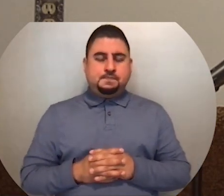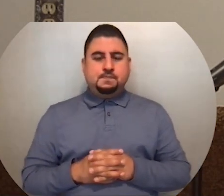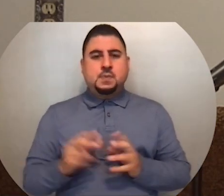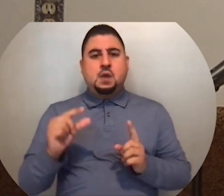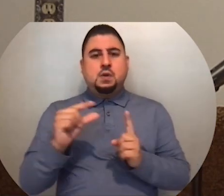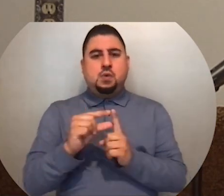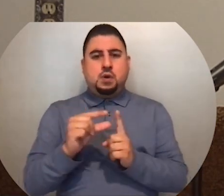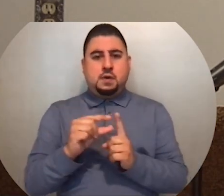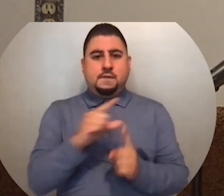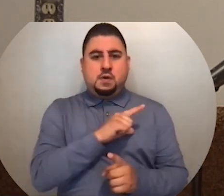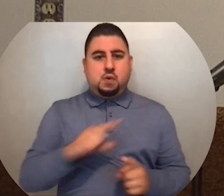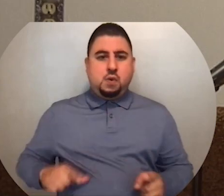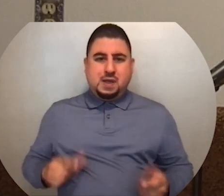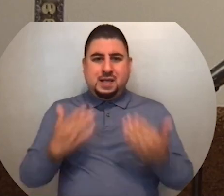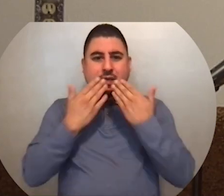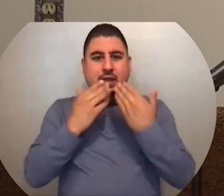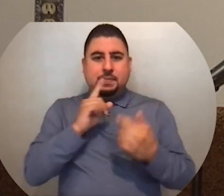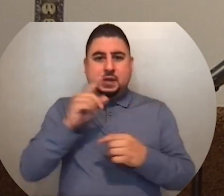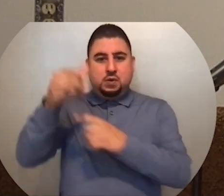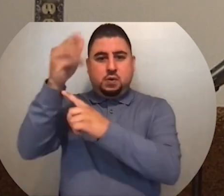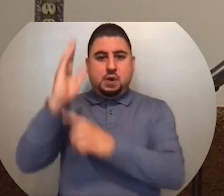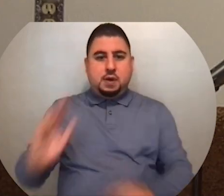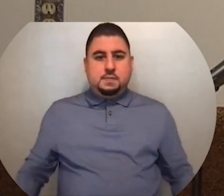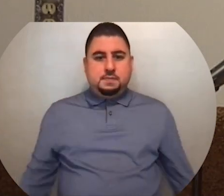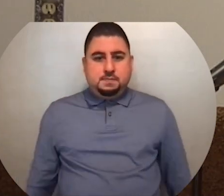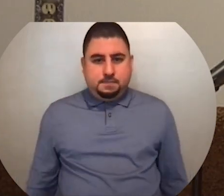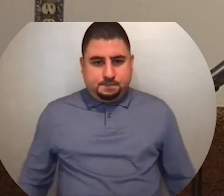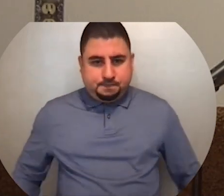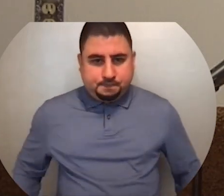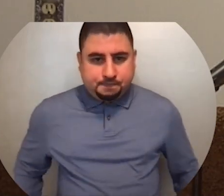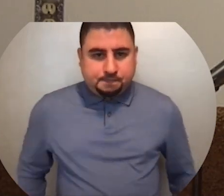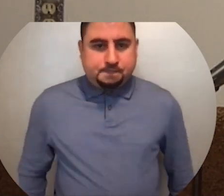The word of the Lord. Thanks be to God.